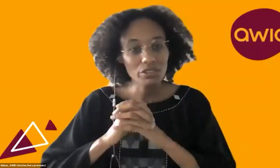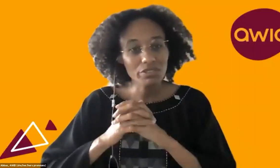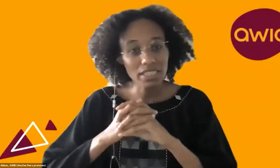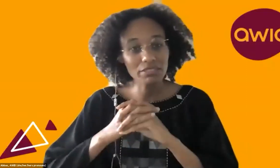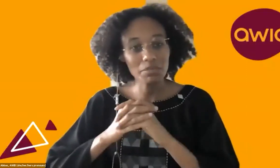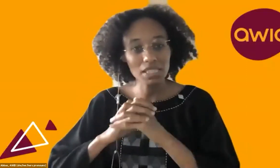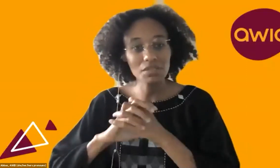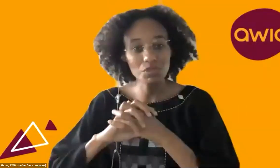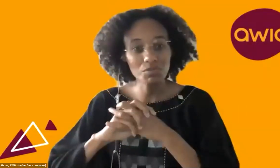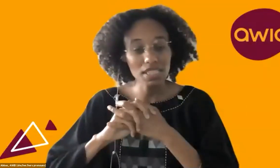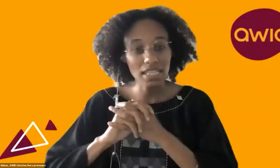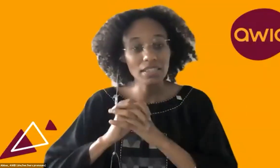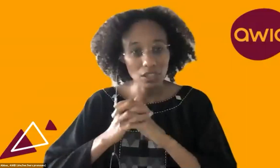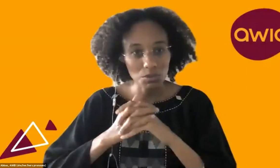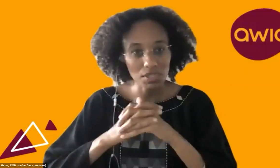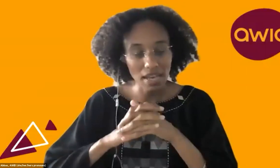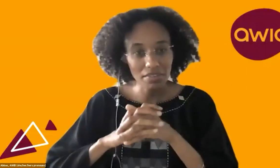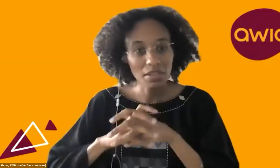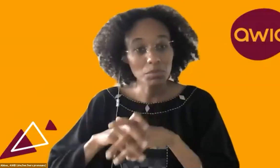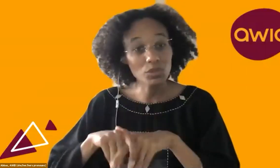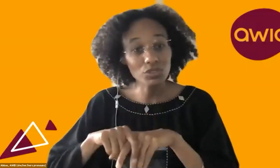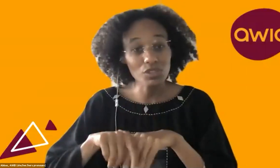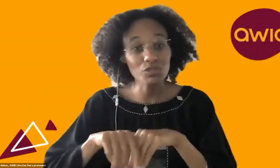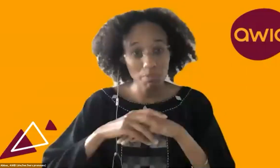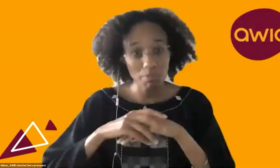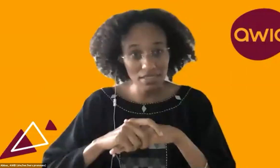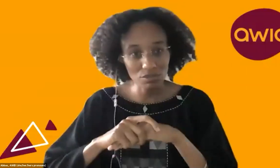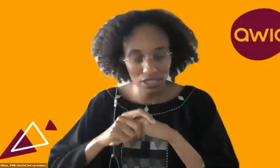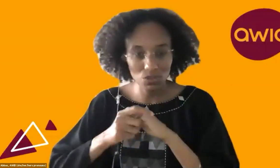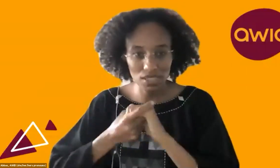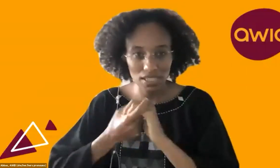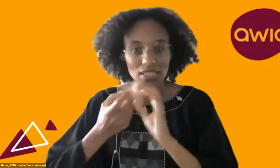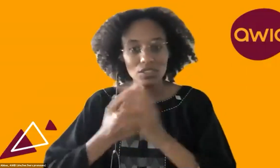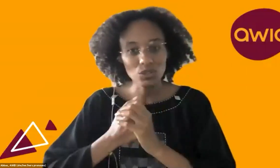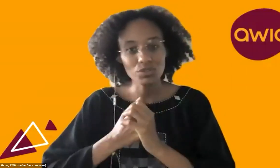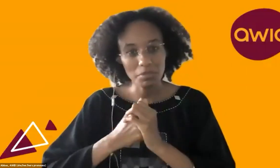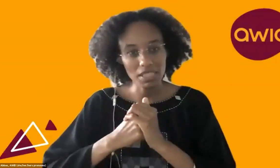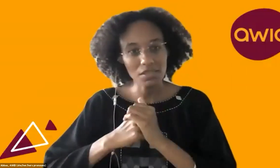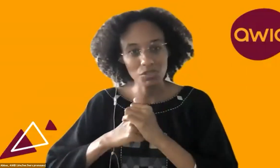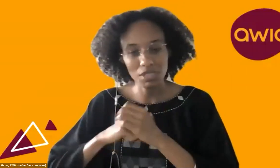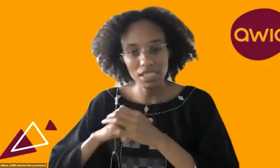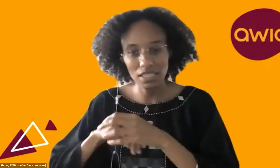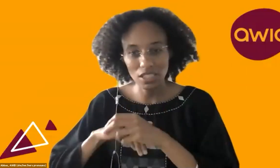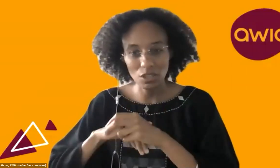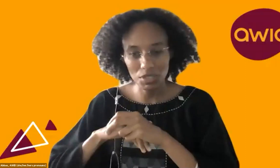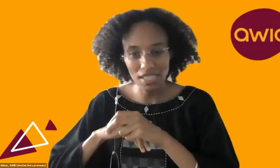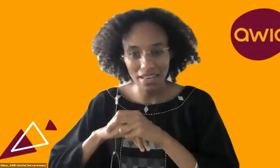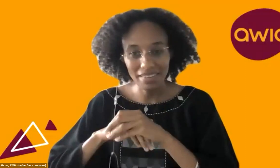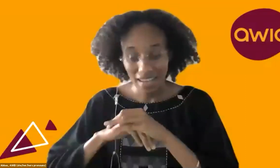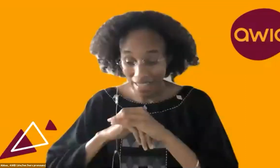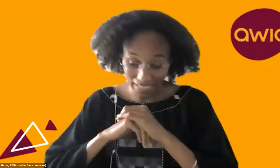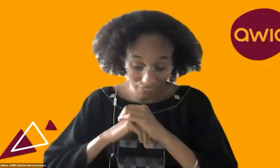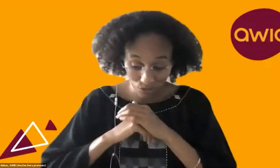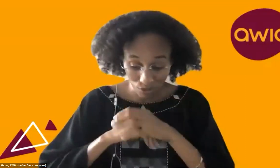for funding feminist movements in the global South, but also for better resourcing to feminist movements in the global